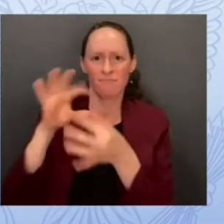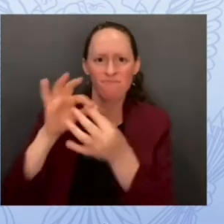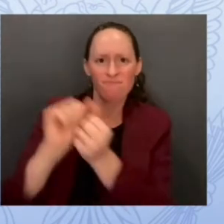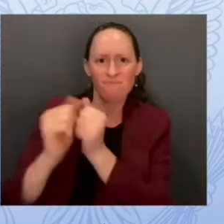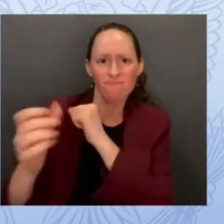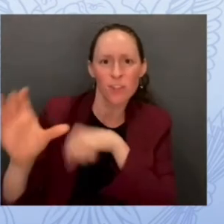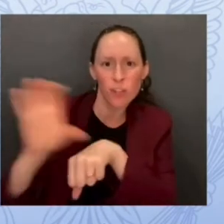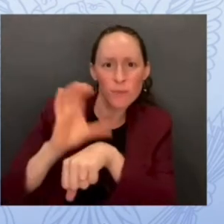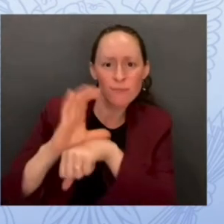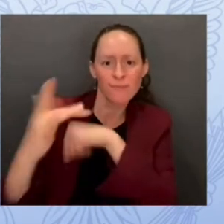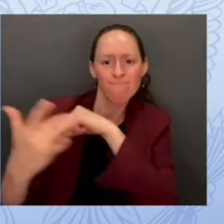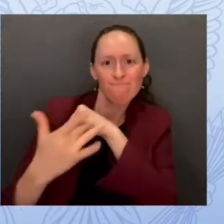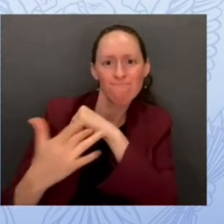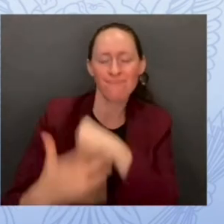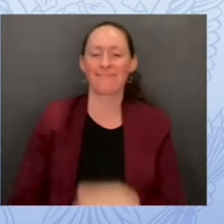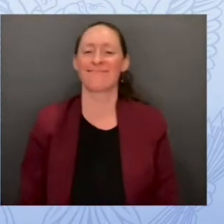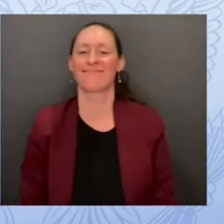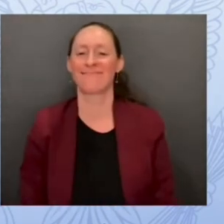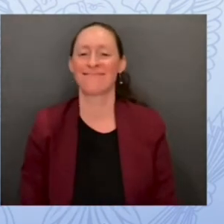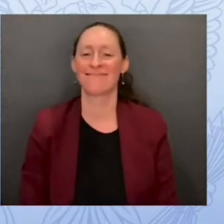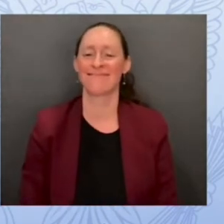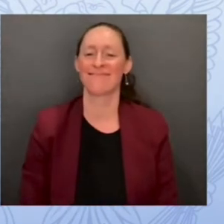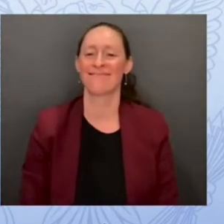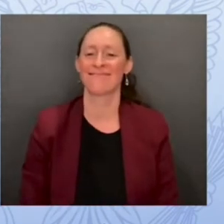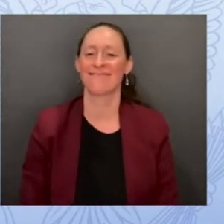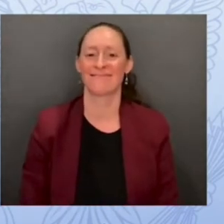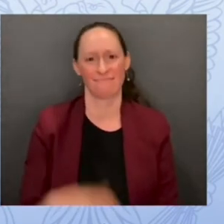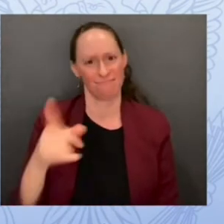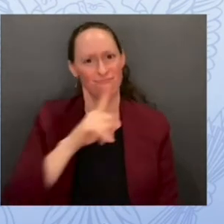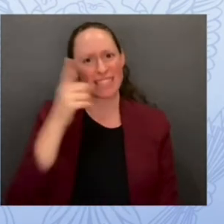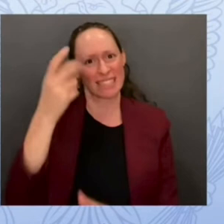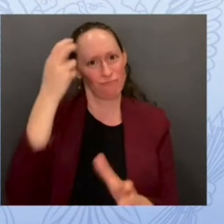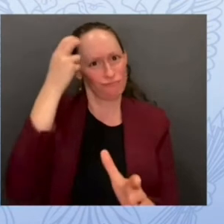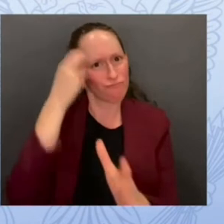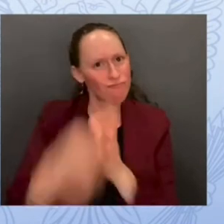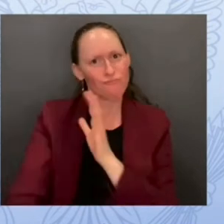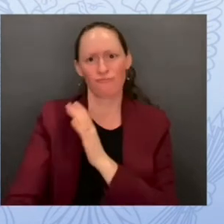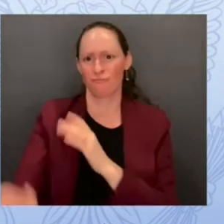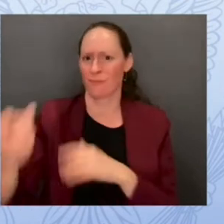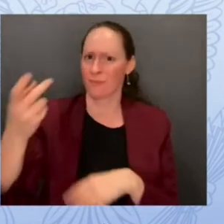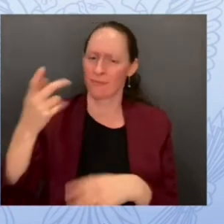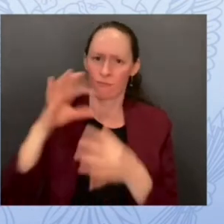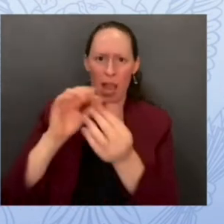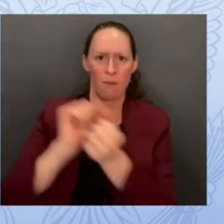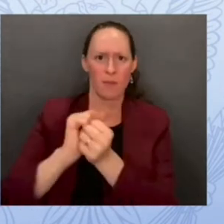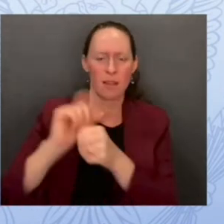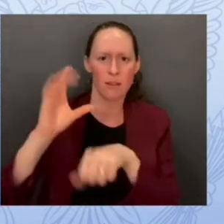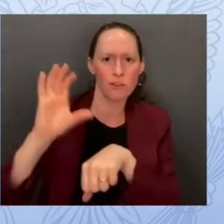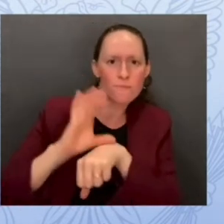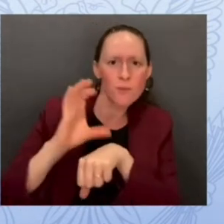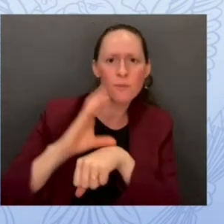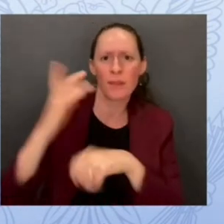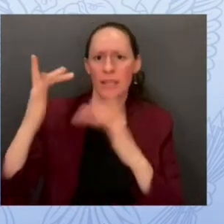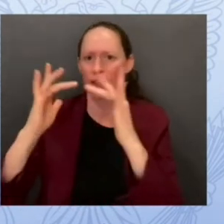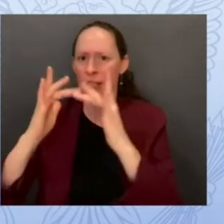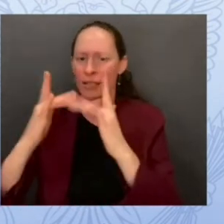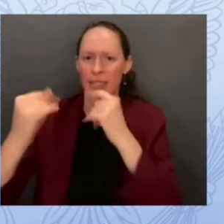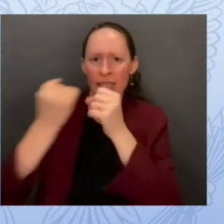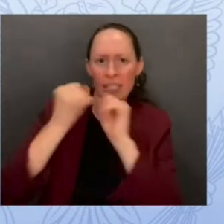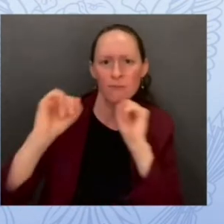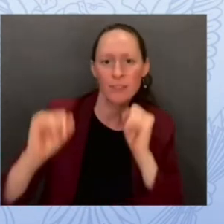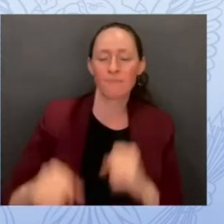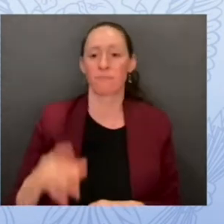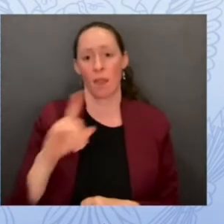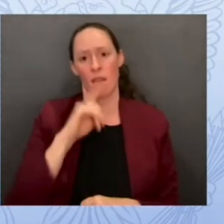The passion that she has not only on protecting students from cybersecurity but in intentional collaboration is what we need here. And I appreciate your